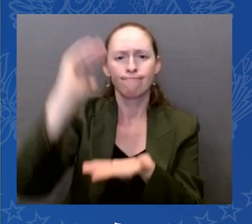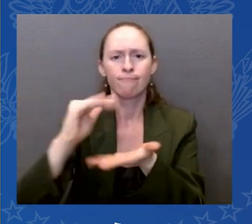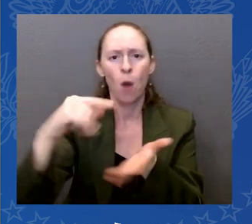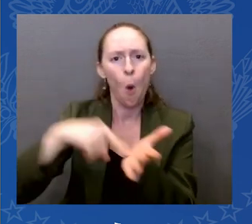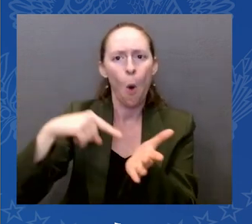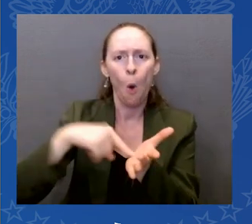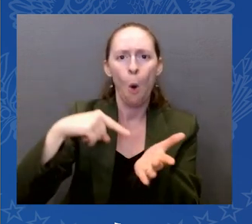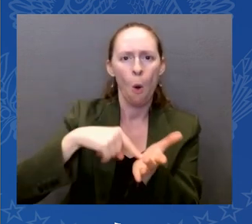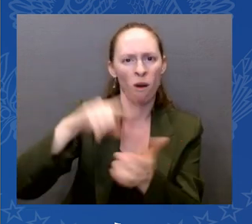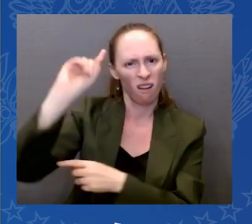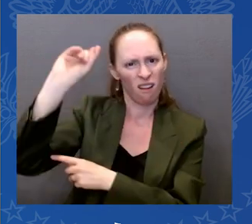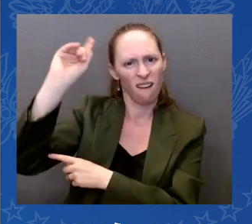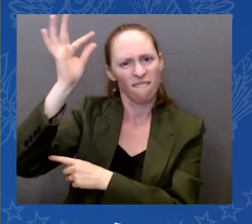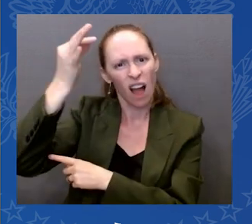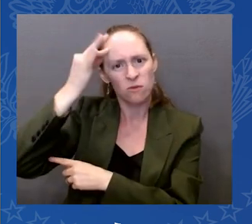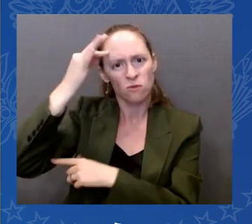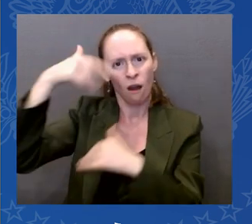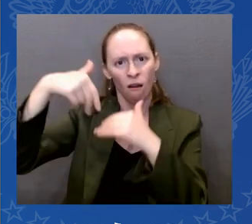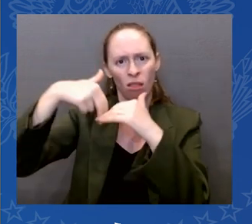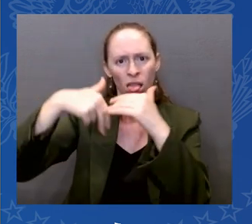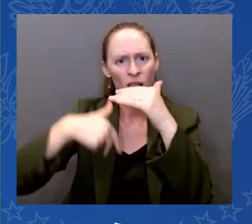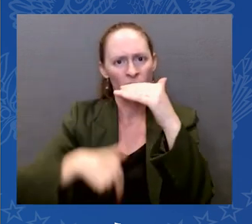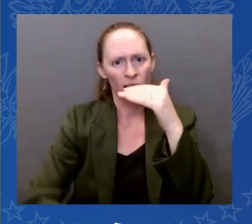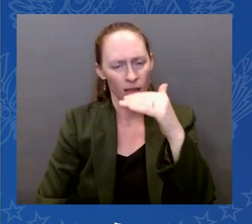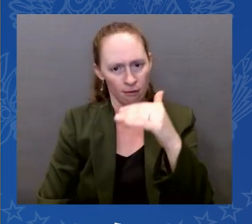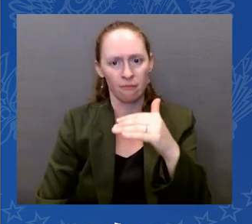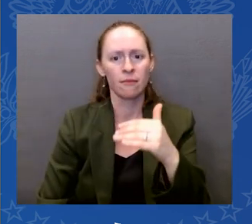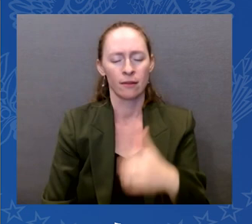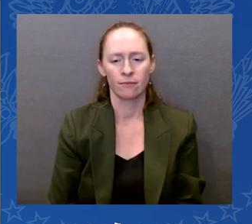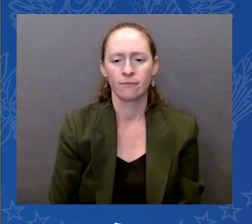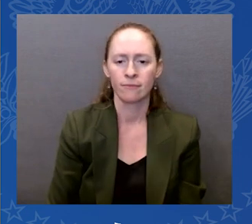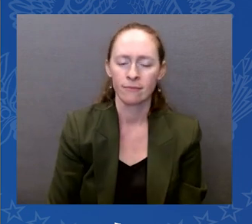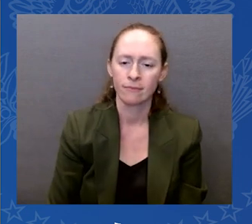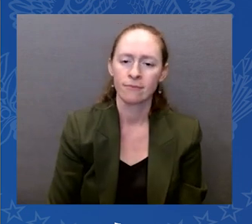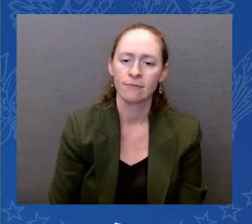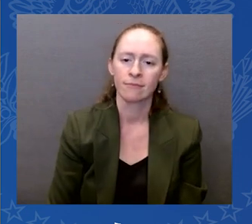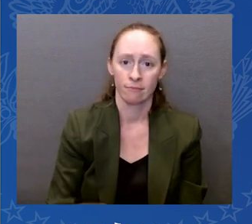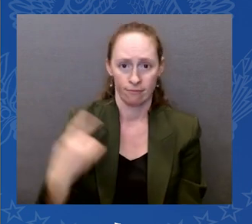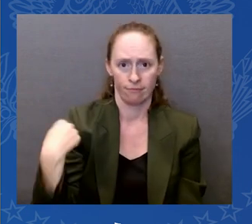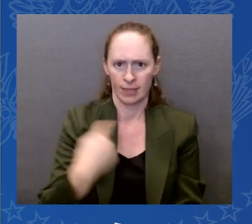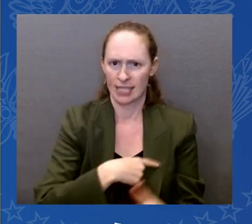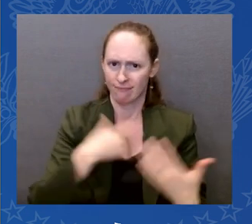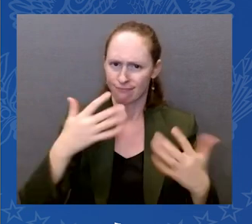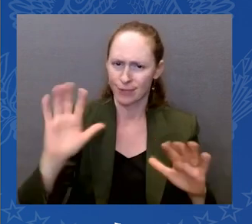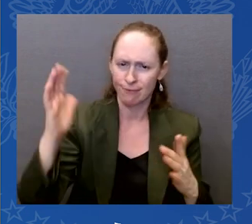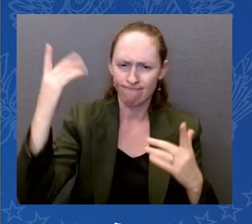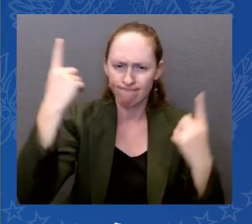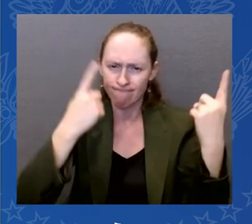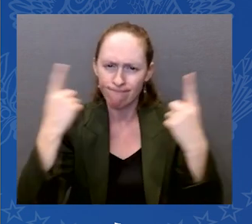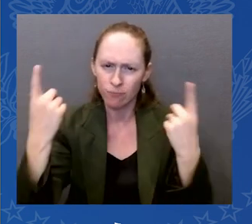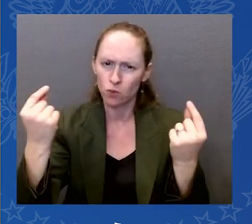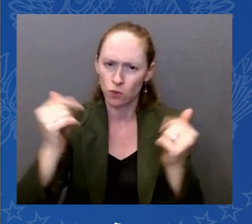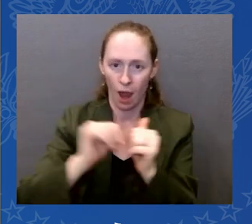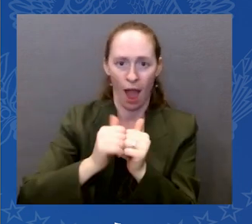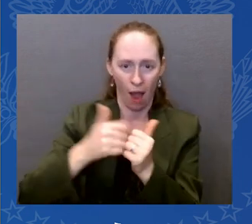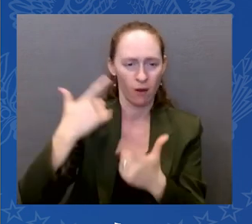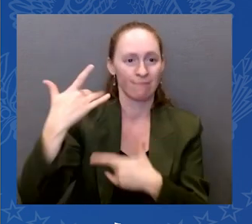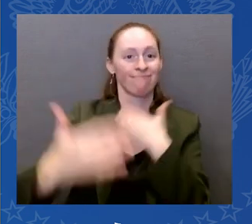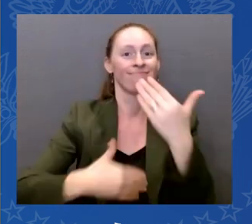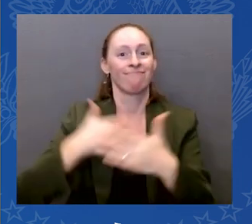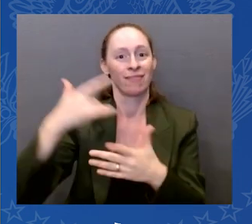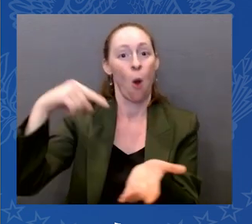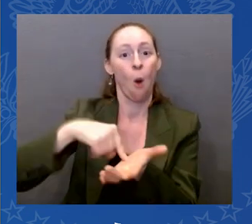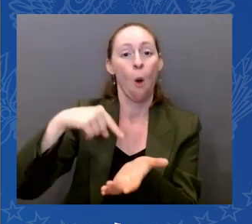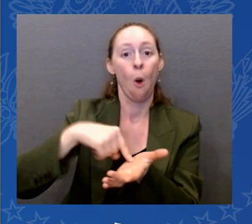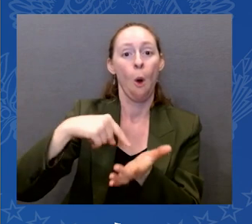in the next decade just because of that act alone. And as a result, we can afford to cancel $10,000 in student